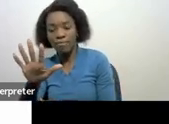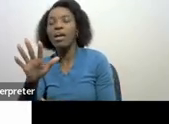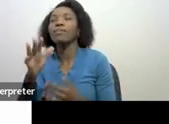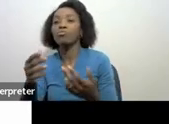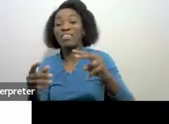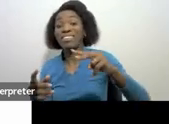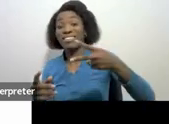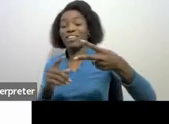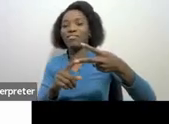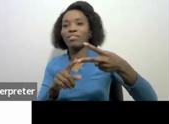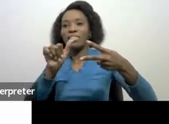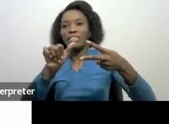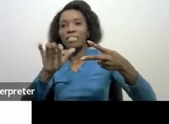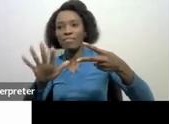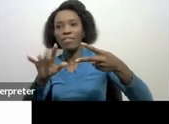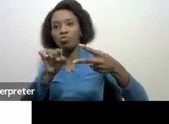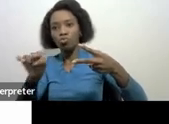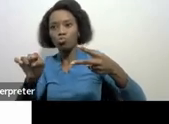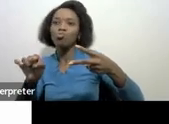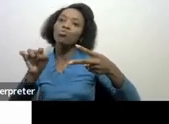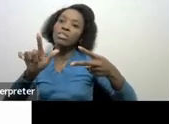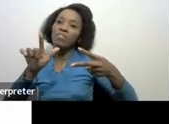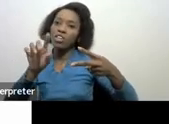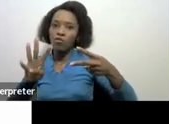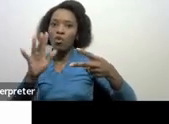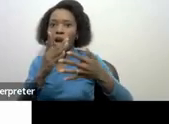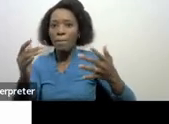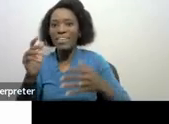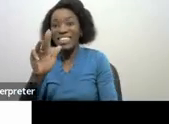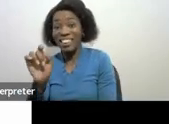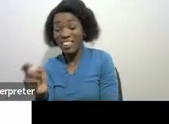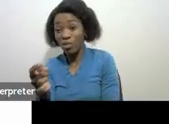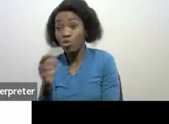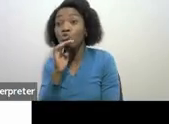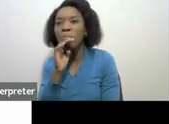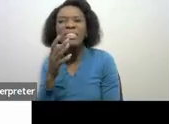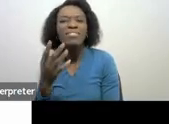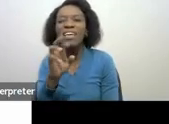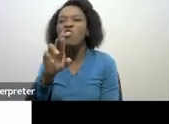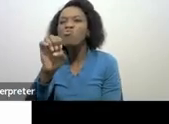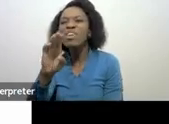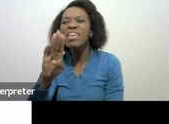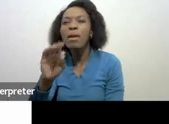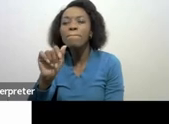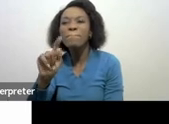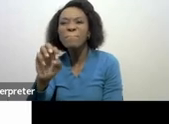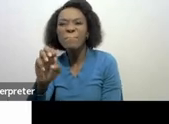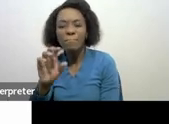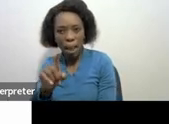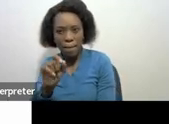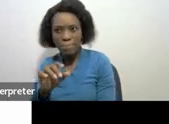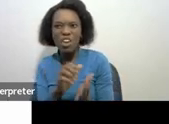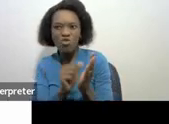65 to 74 it's 9,000 what happens is that on the tax rebate it doesn't mean that the person if it's at